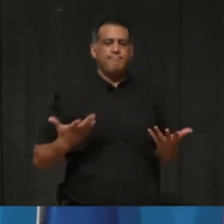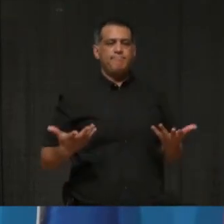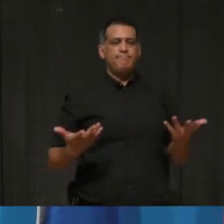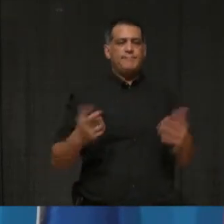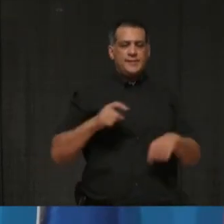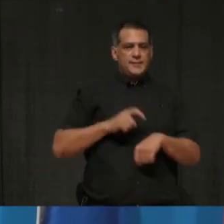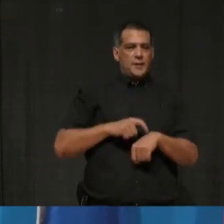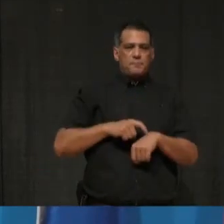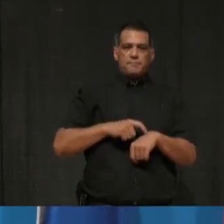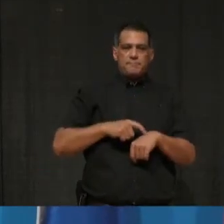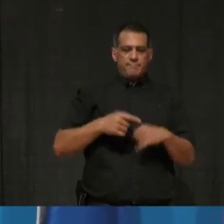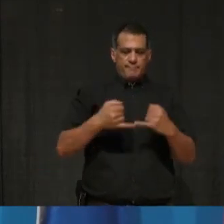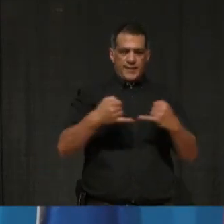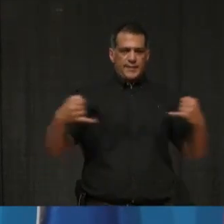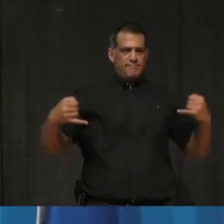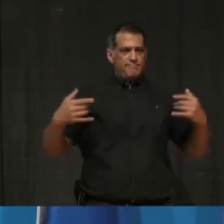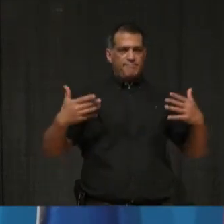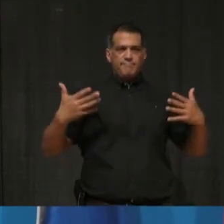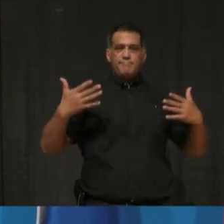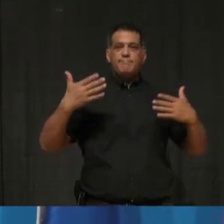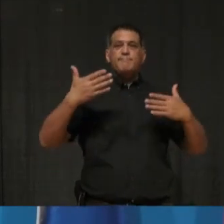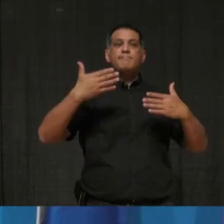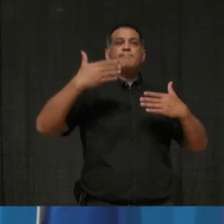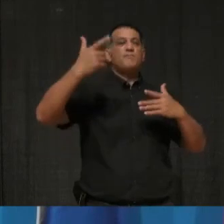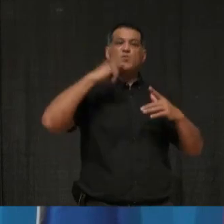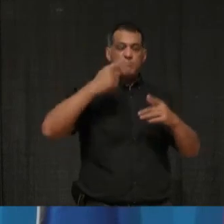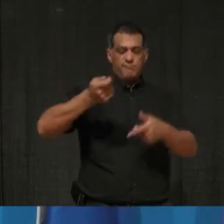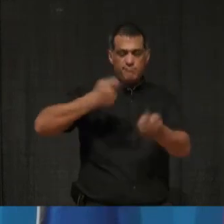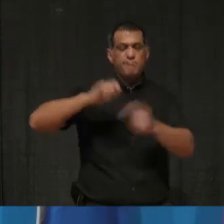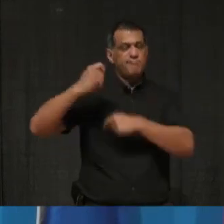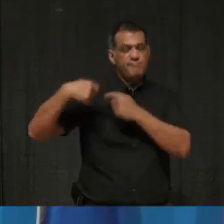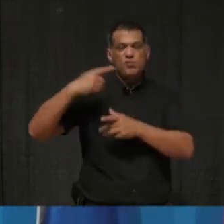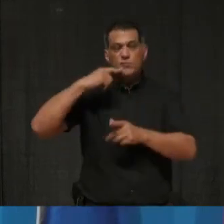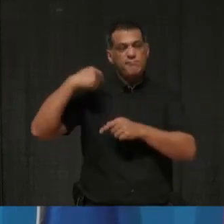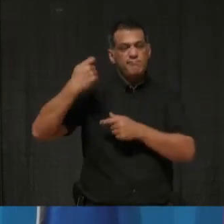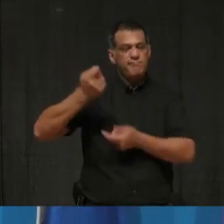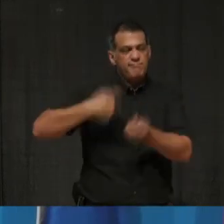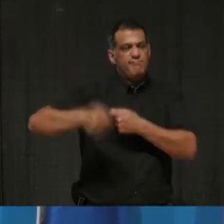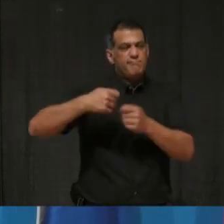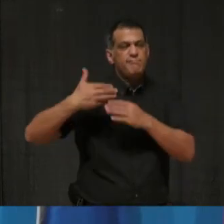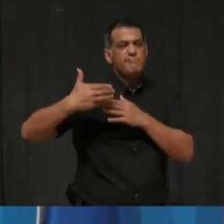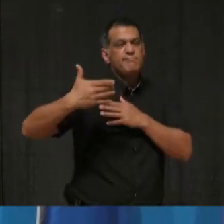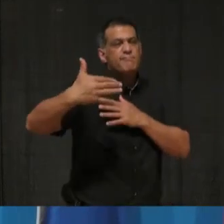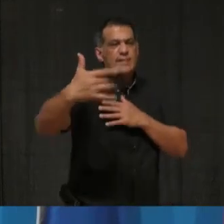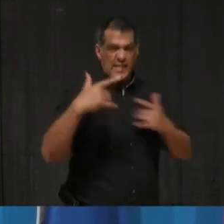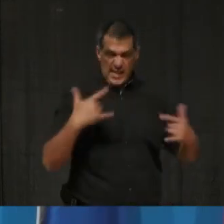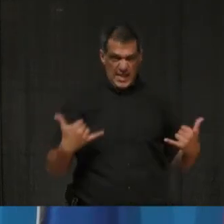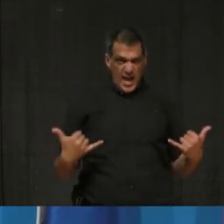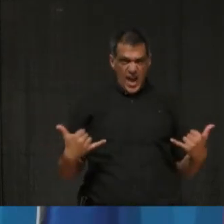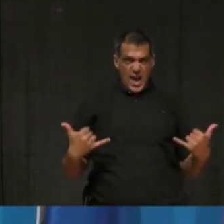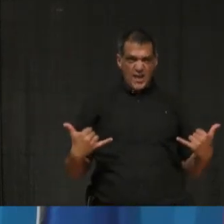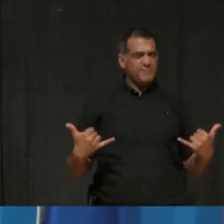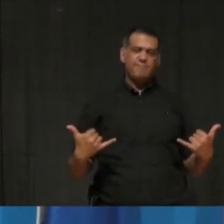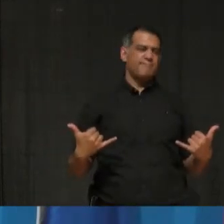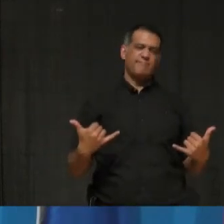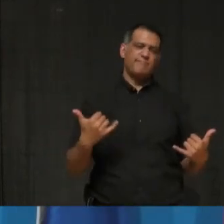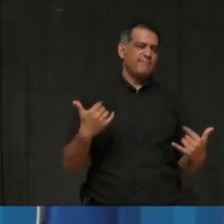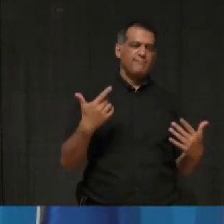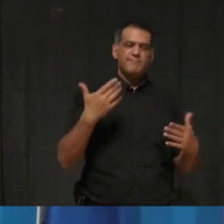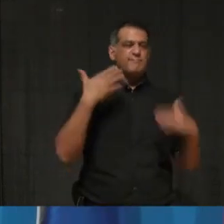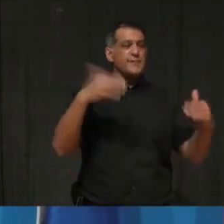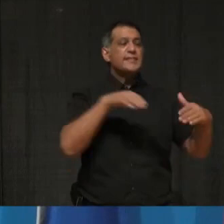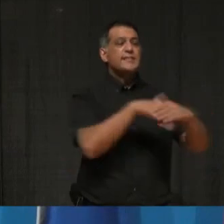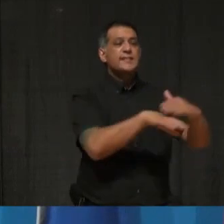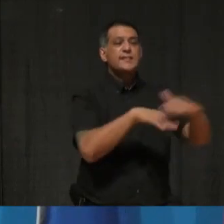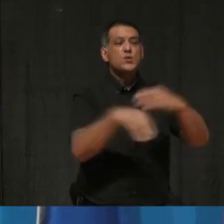which any, uh, changes would be coming into effect. certainly at this time, at this very moment, uh, it would, uh, certainly not be recommended, uh,